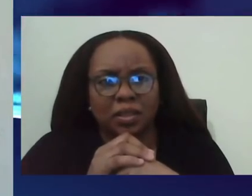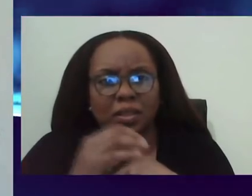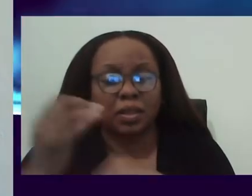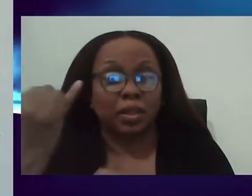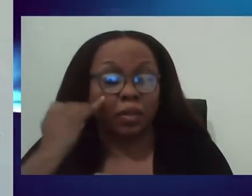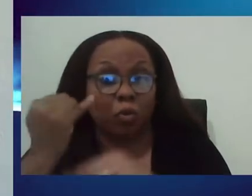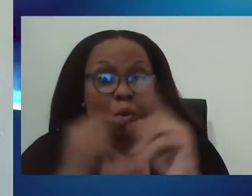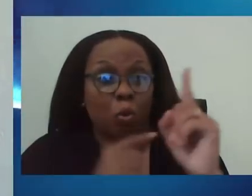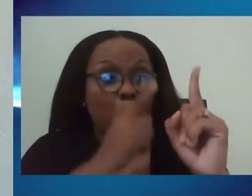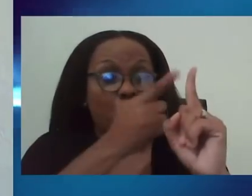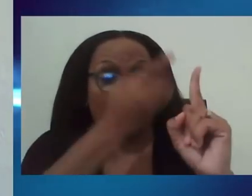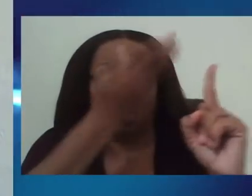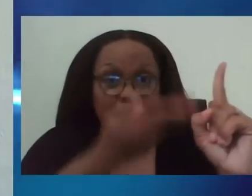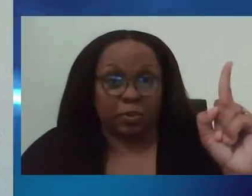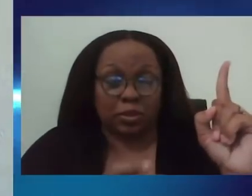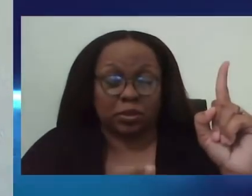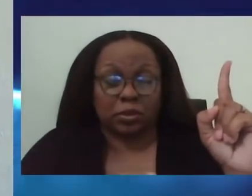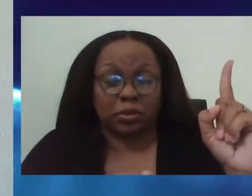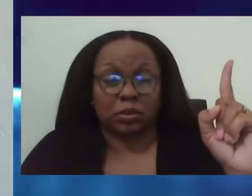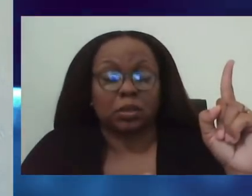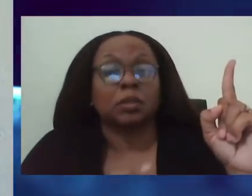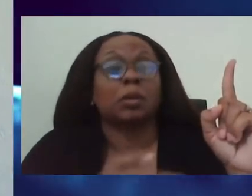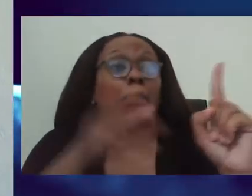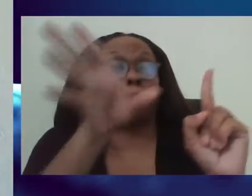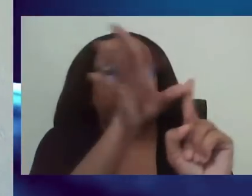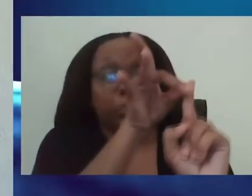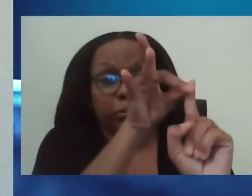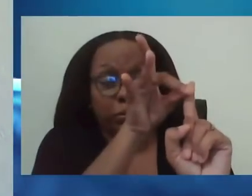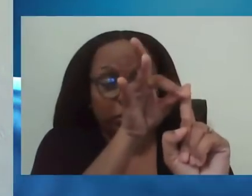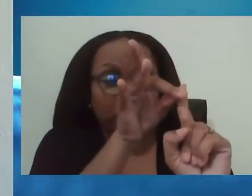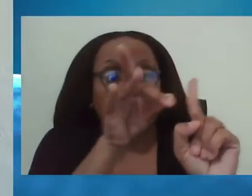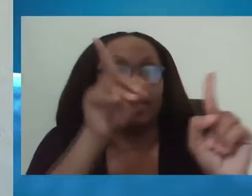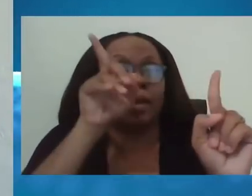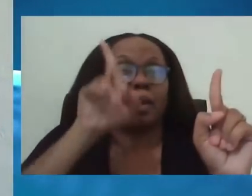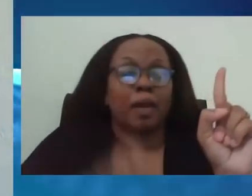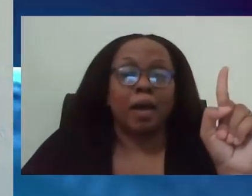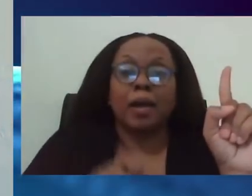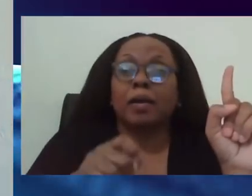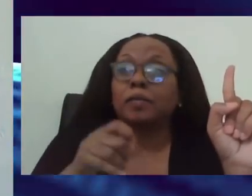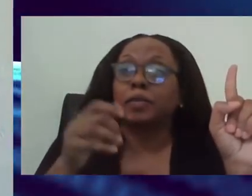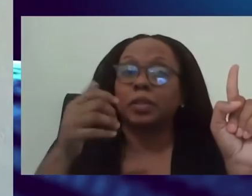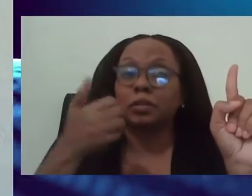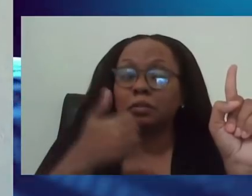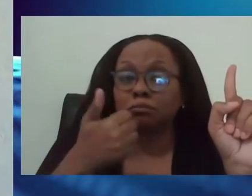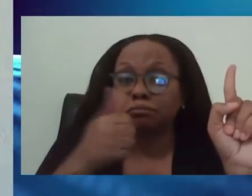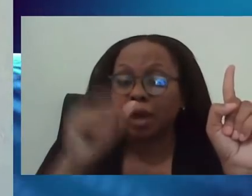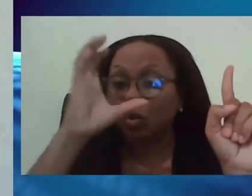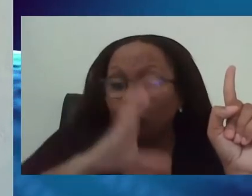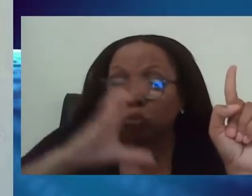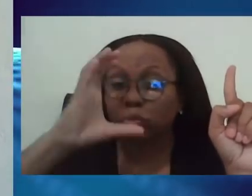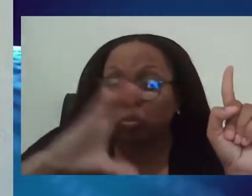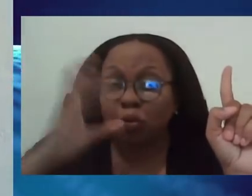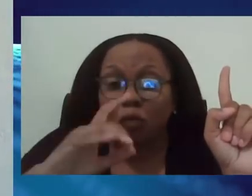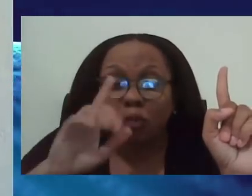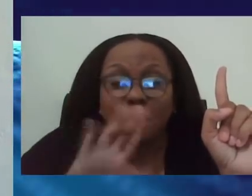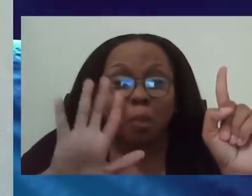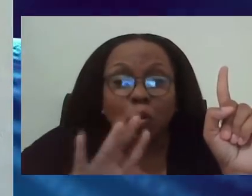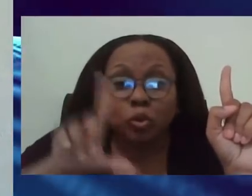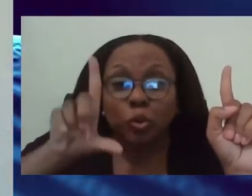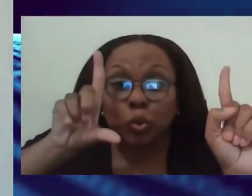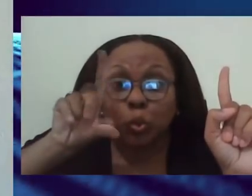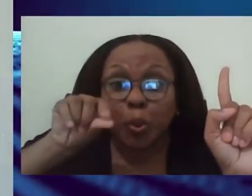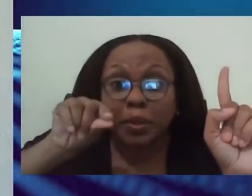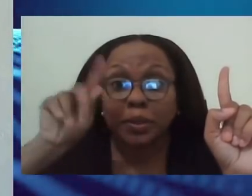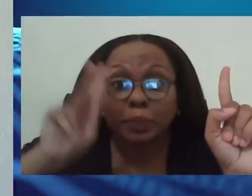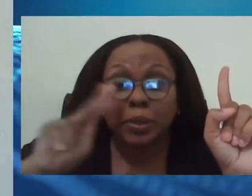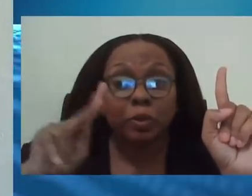people. For every one case, you have to contact trace 20 because not everybody is going to get the virus, but it